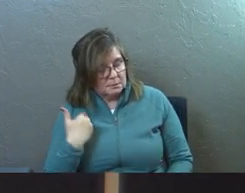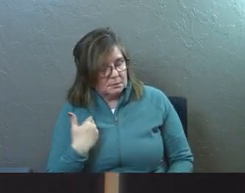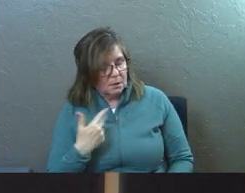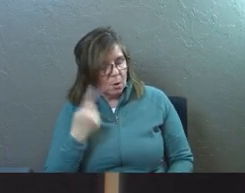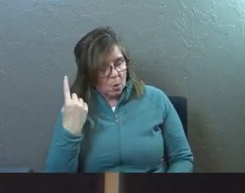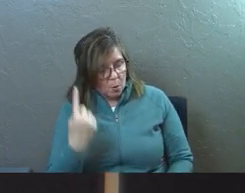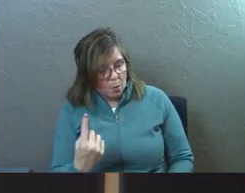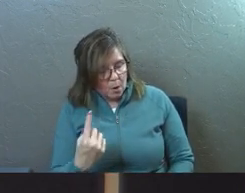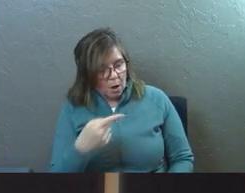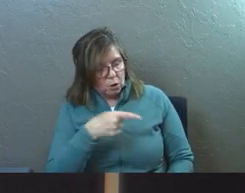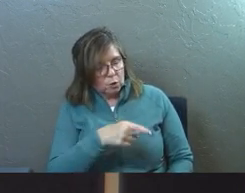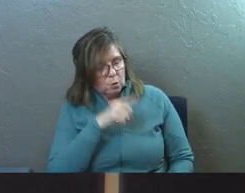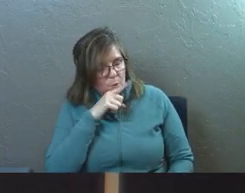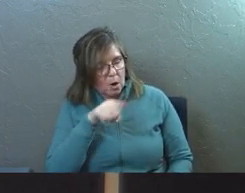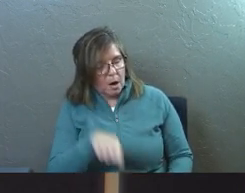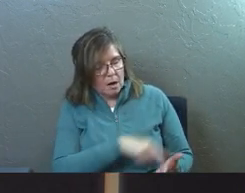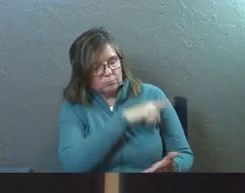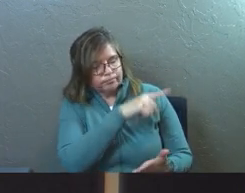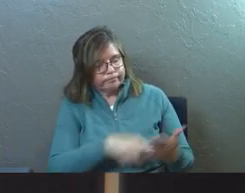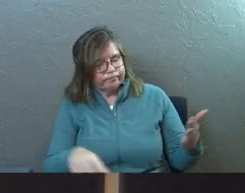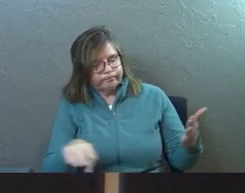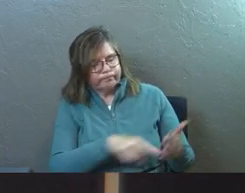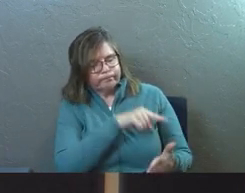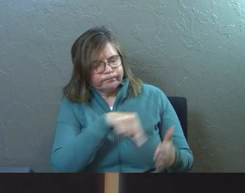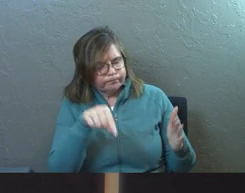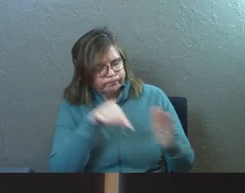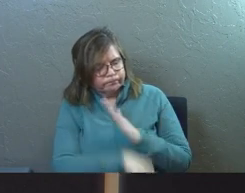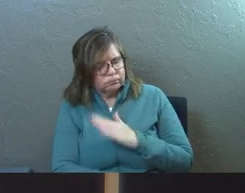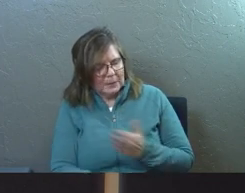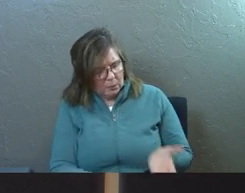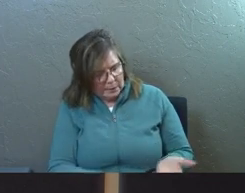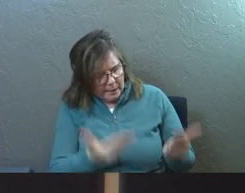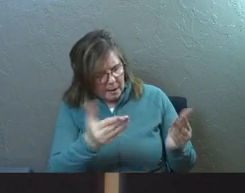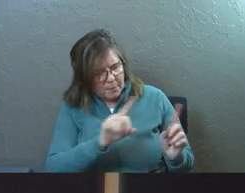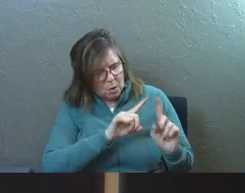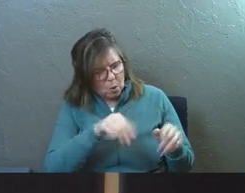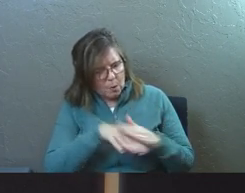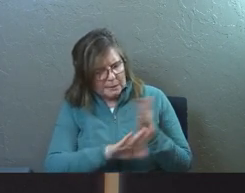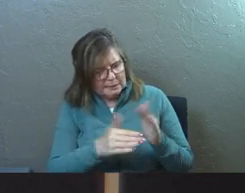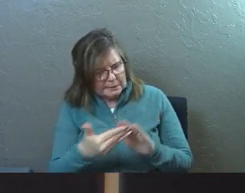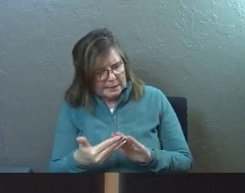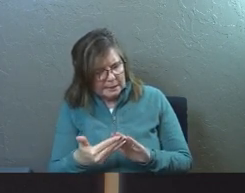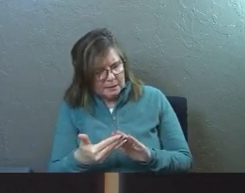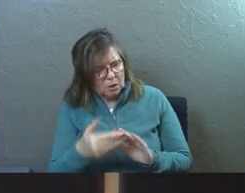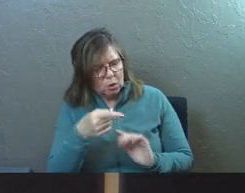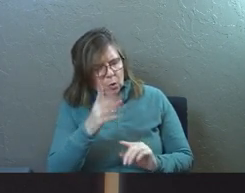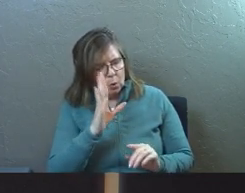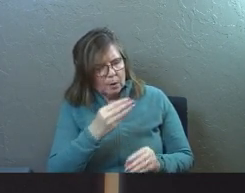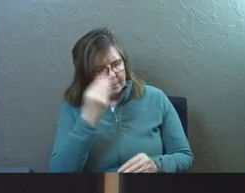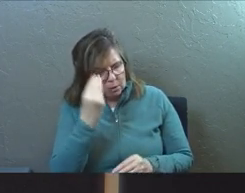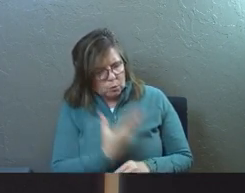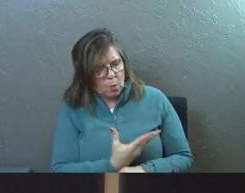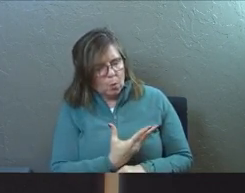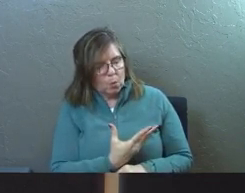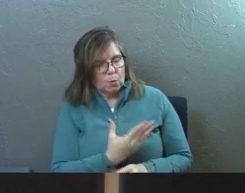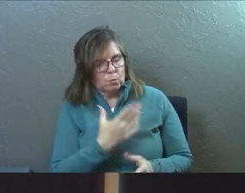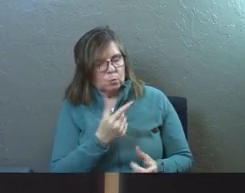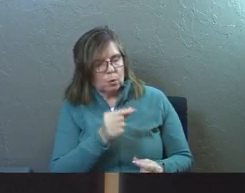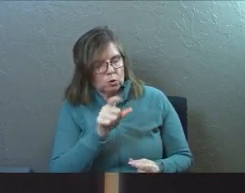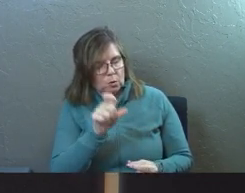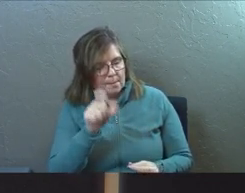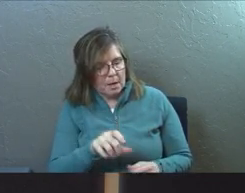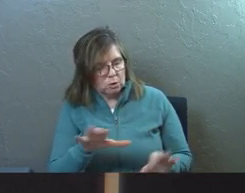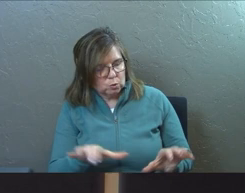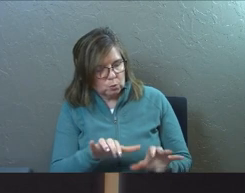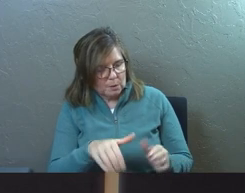the one you are persecuting. Now get up and go into the city and you will be told what